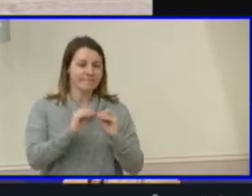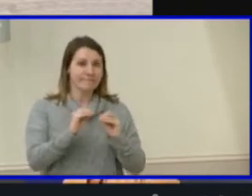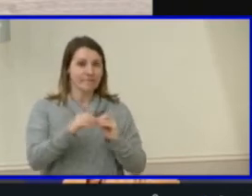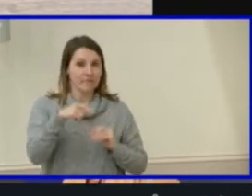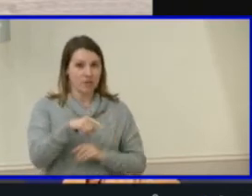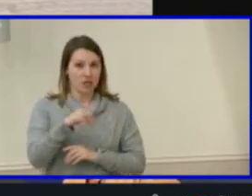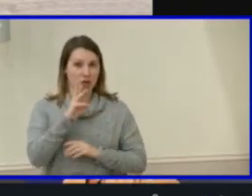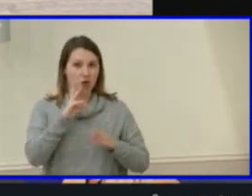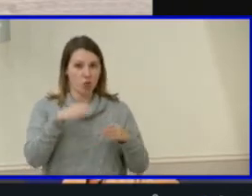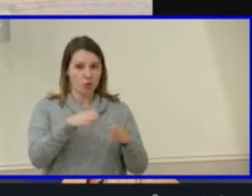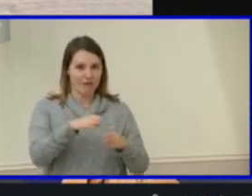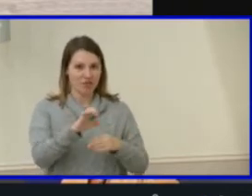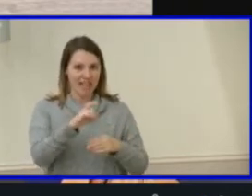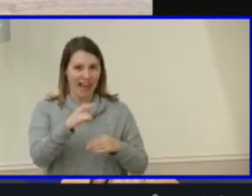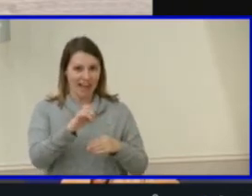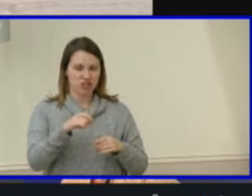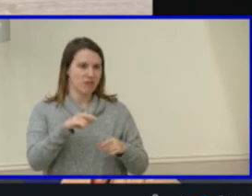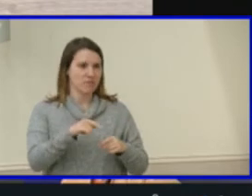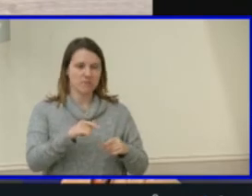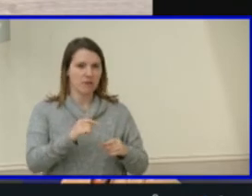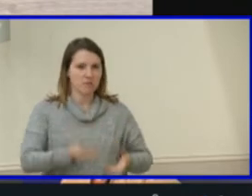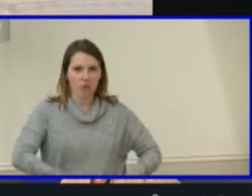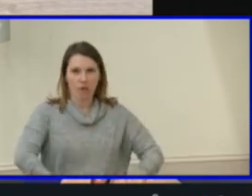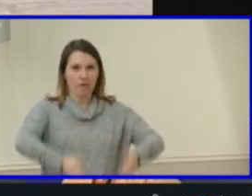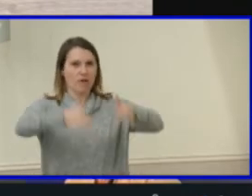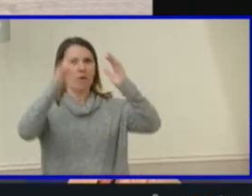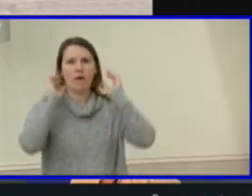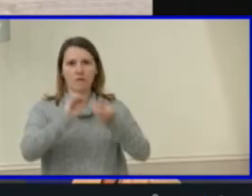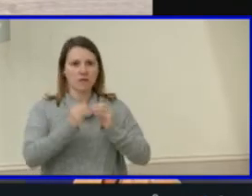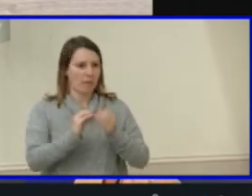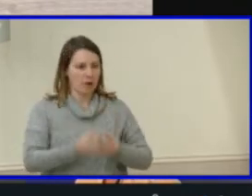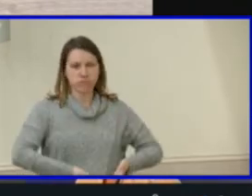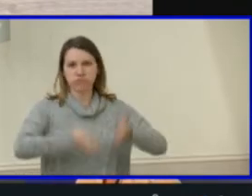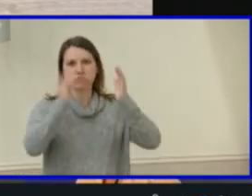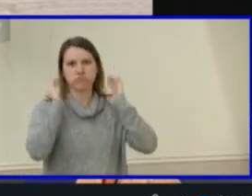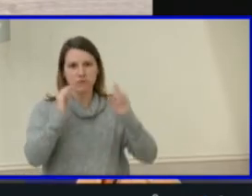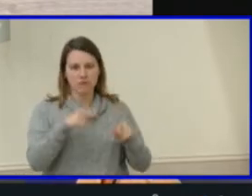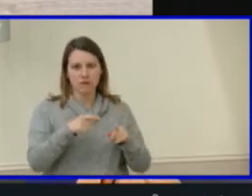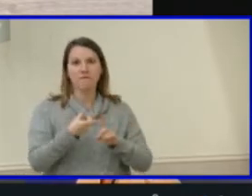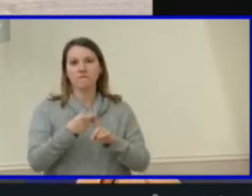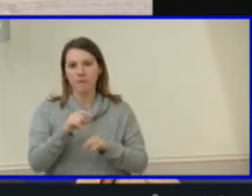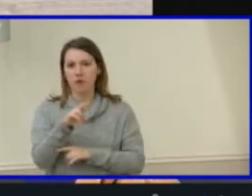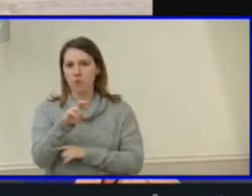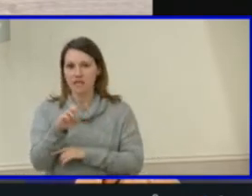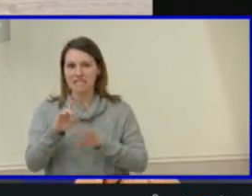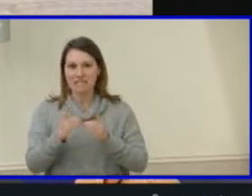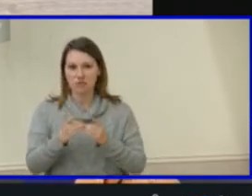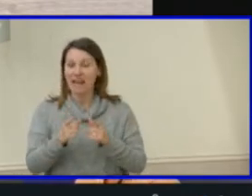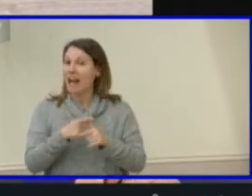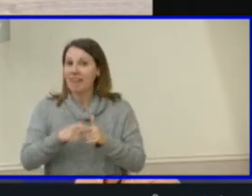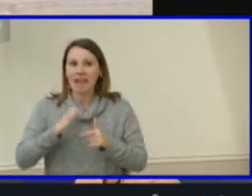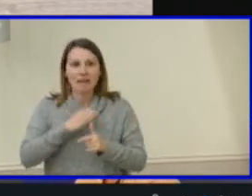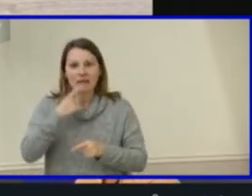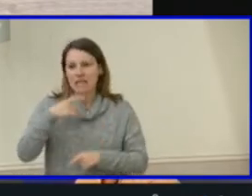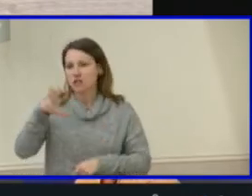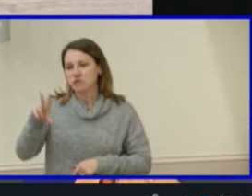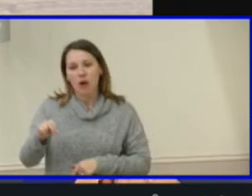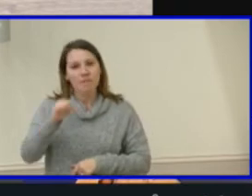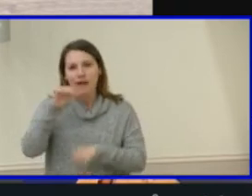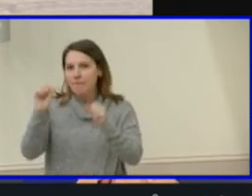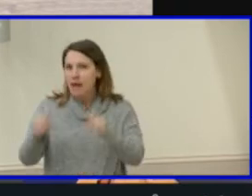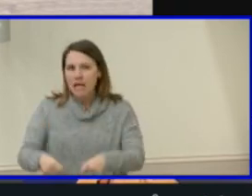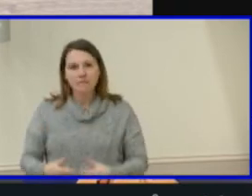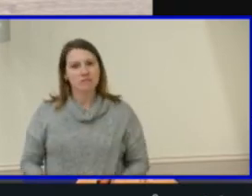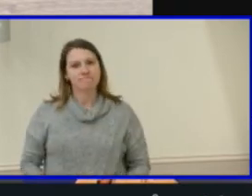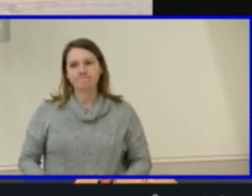Edge and the overcrowding there by redistricting. And the committee proved to us that that is not possible. They struggled with